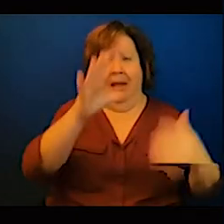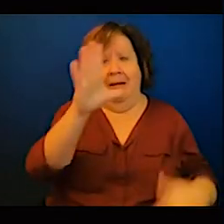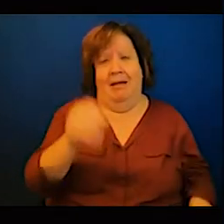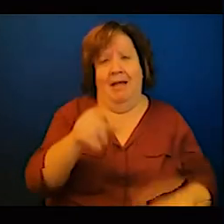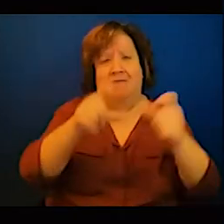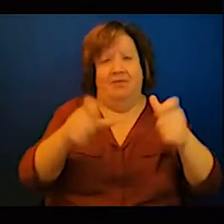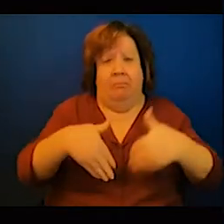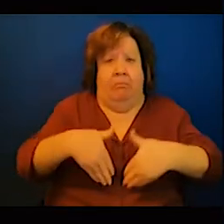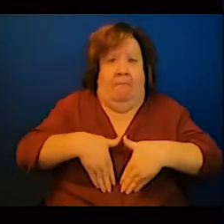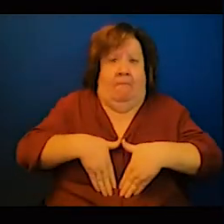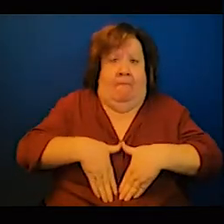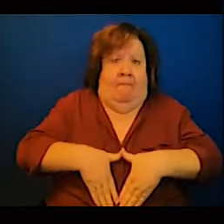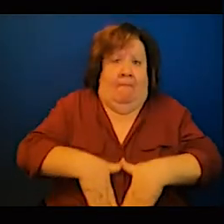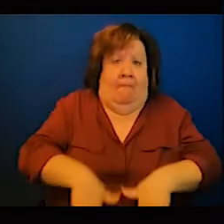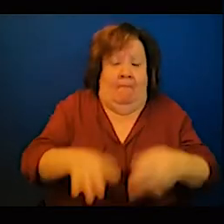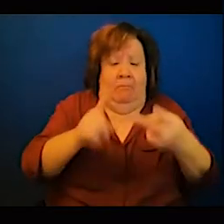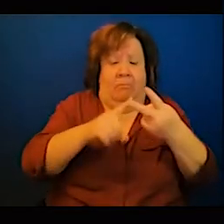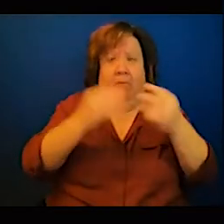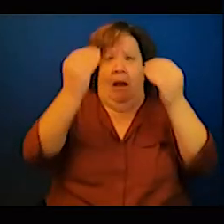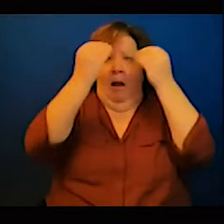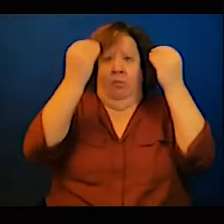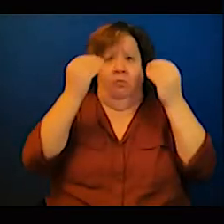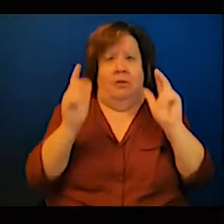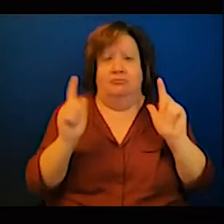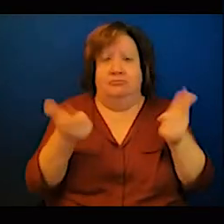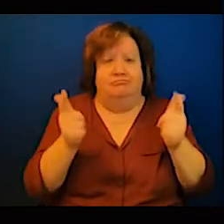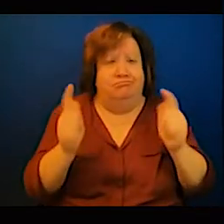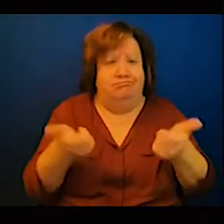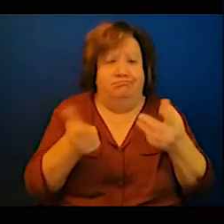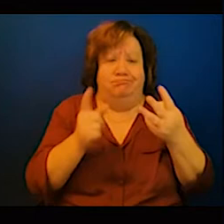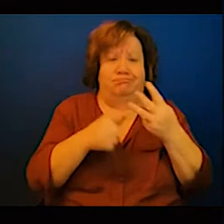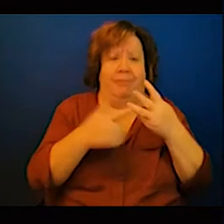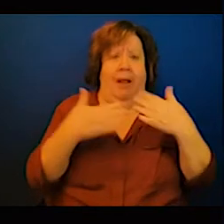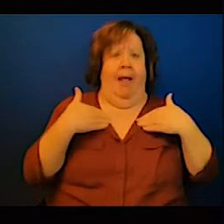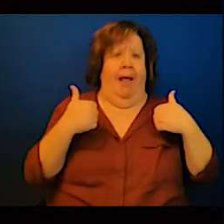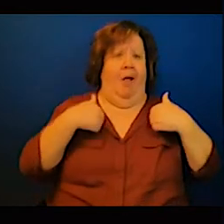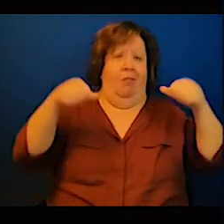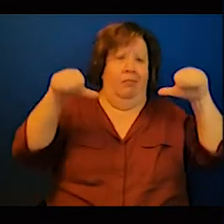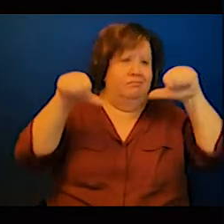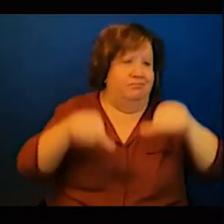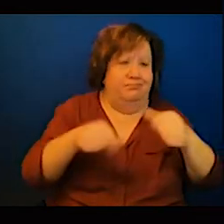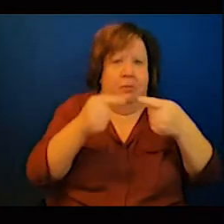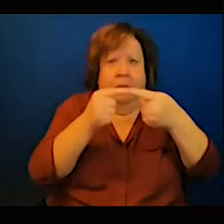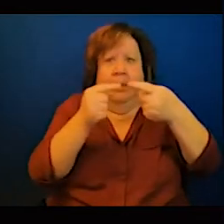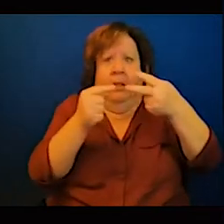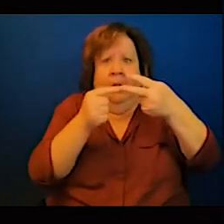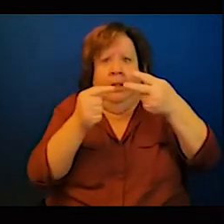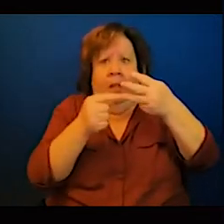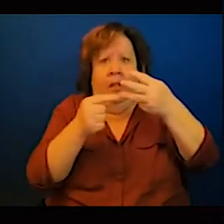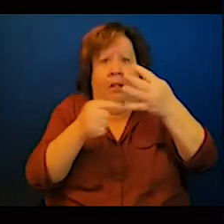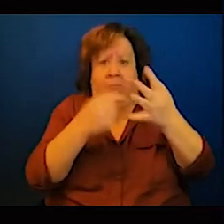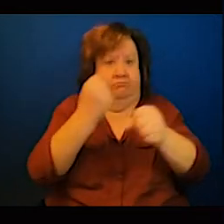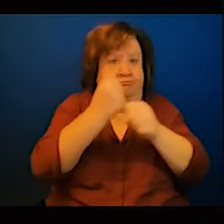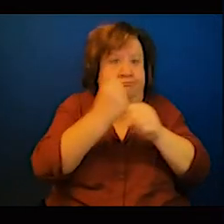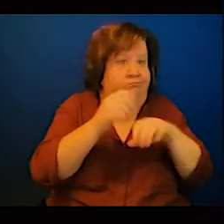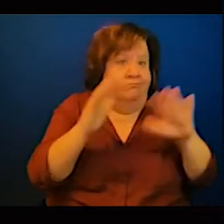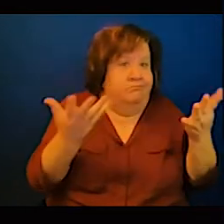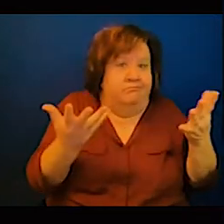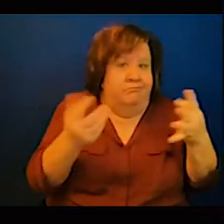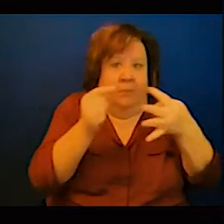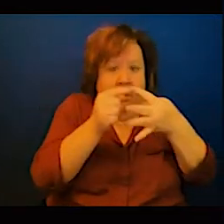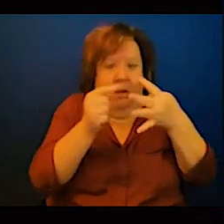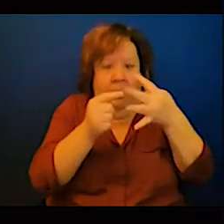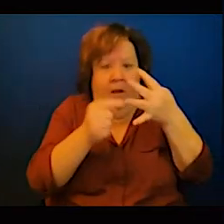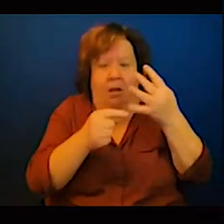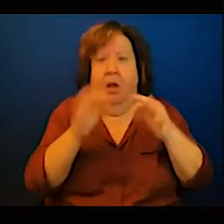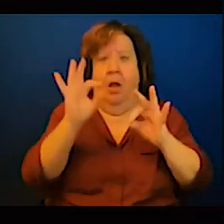And you talk about this topic of climate change, energy transition. It's not really priority for them, you know, because